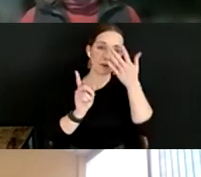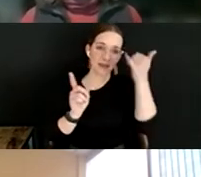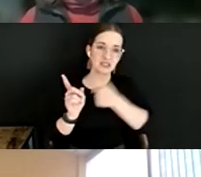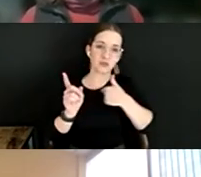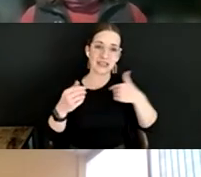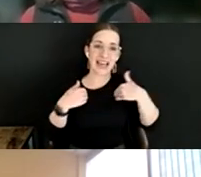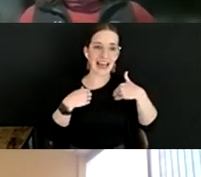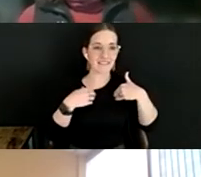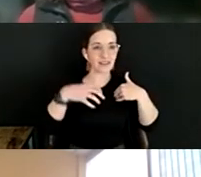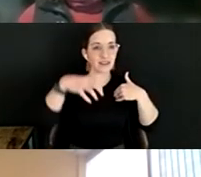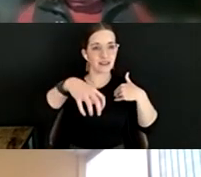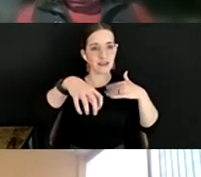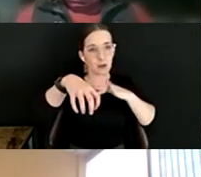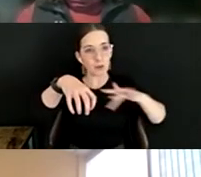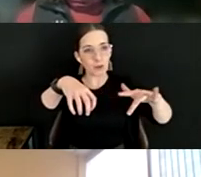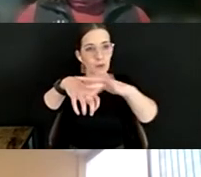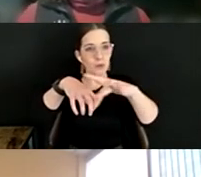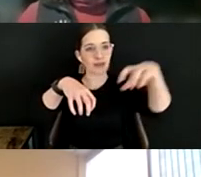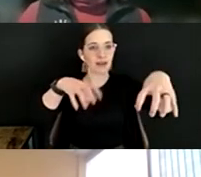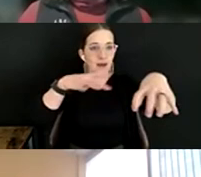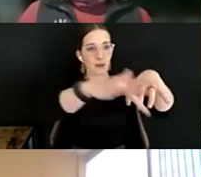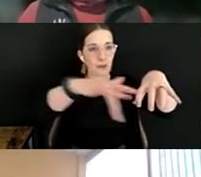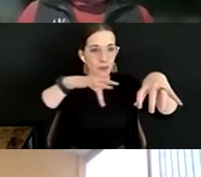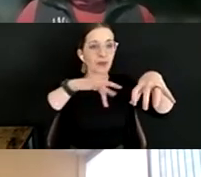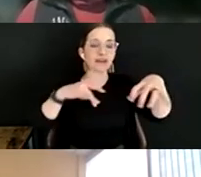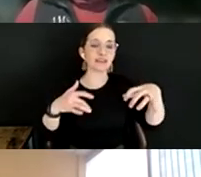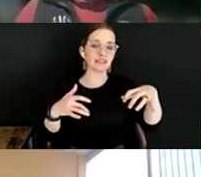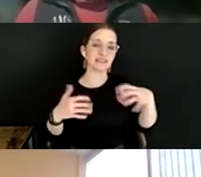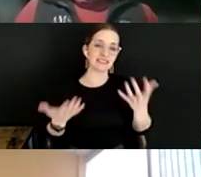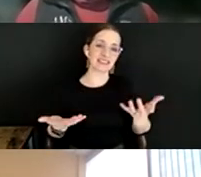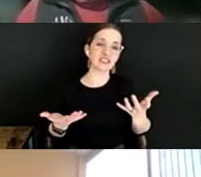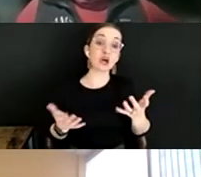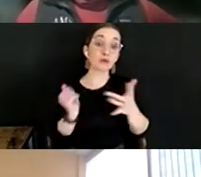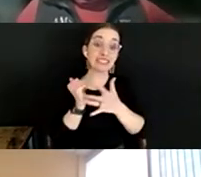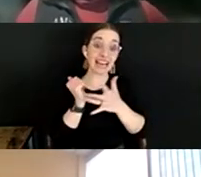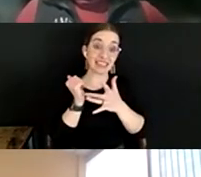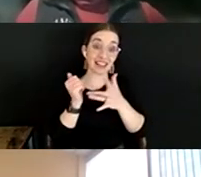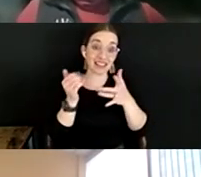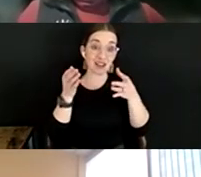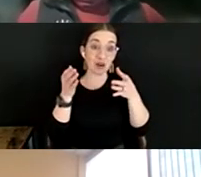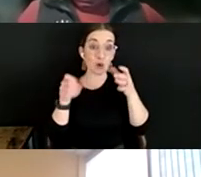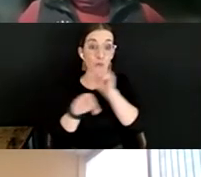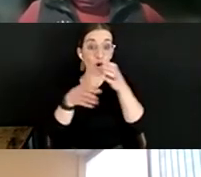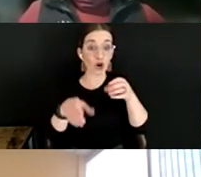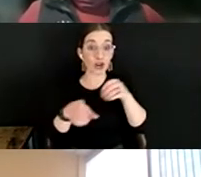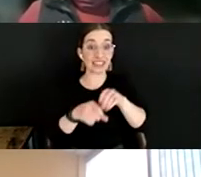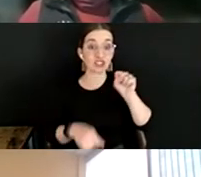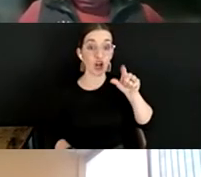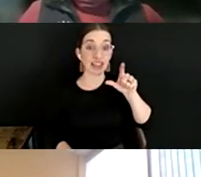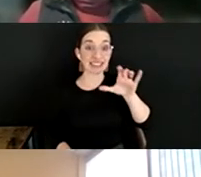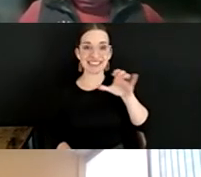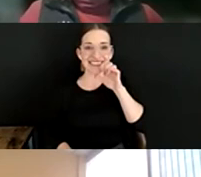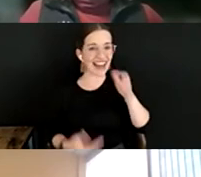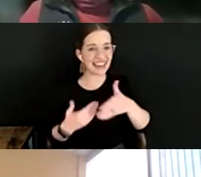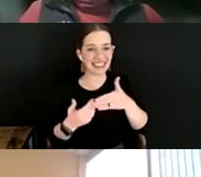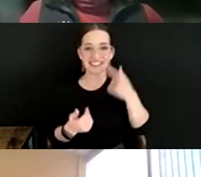spaces and mountain ranges between us. So if you're a technical worker in Salt Lake City, like it isn't easy for you to quick